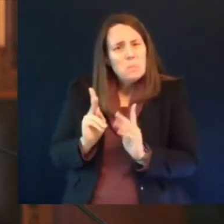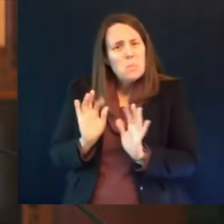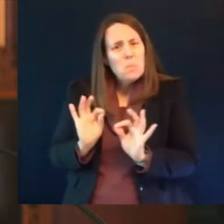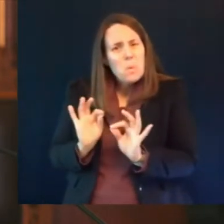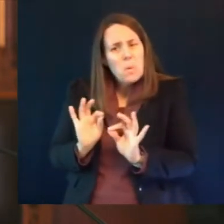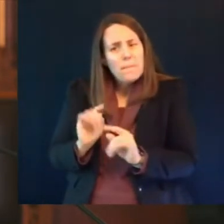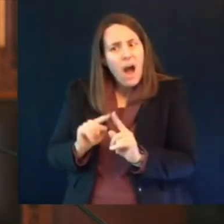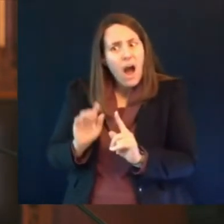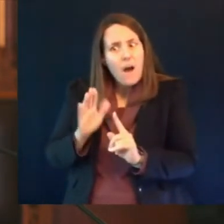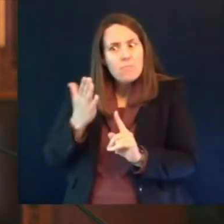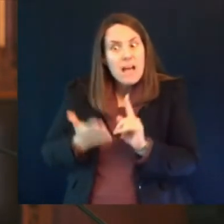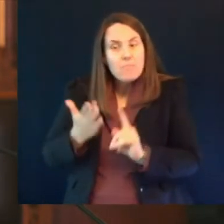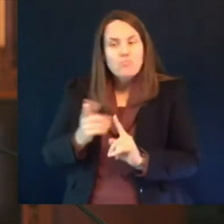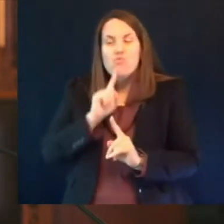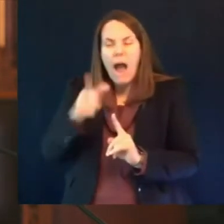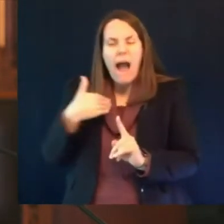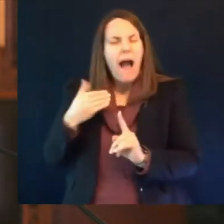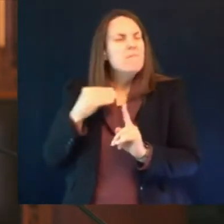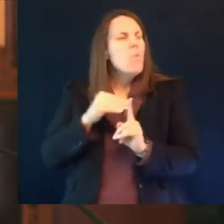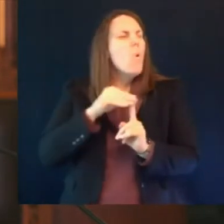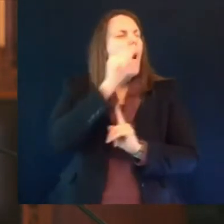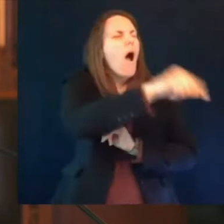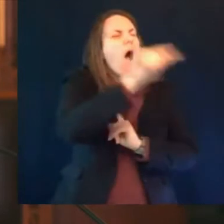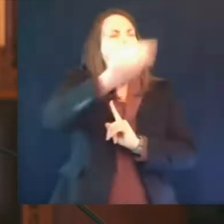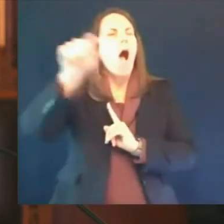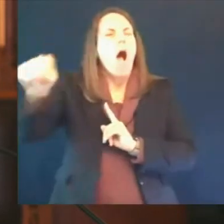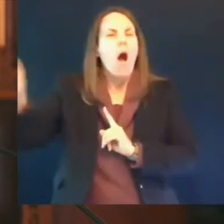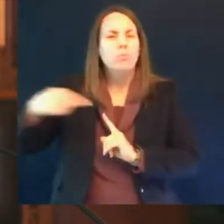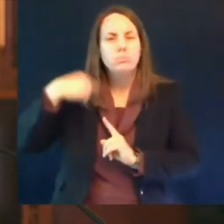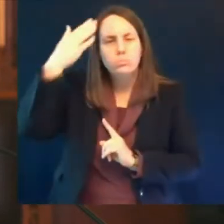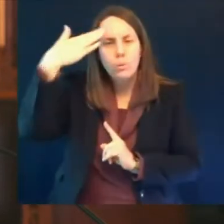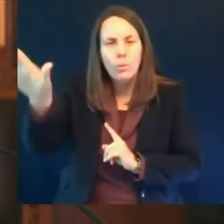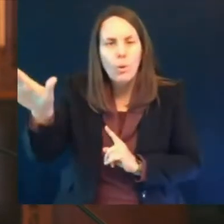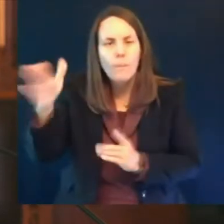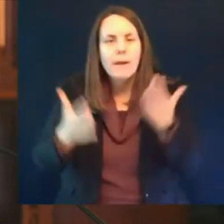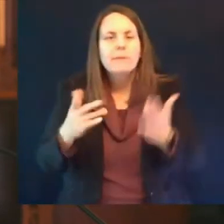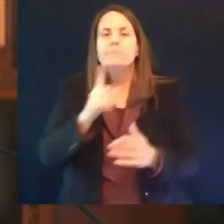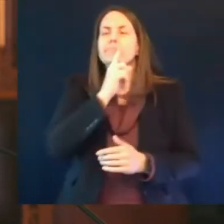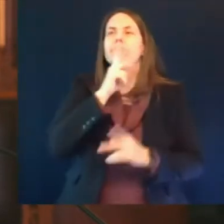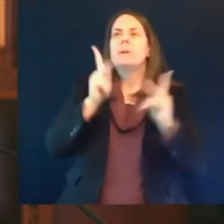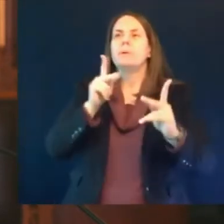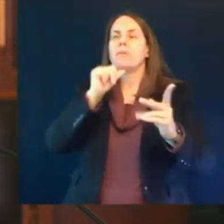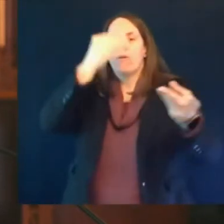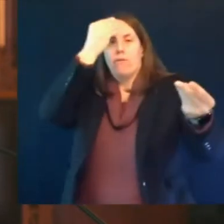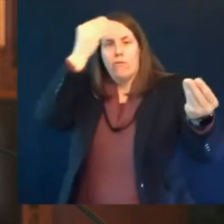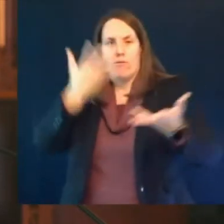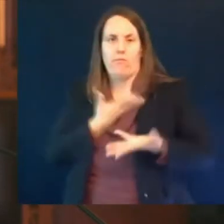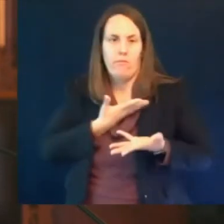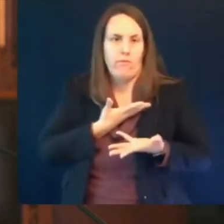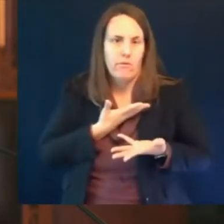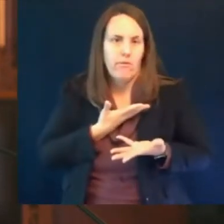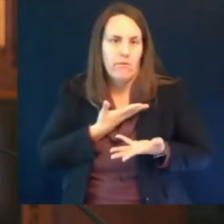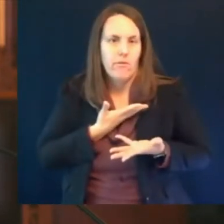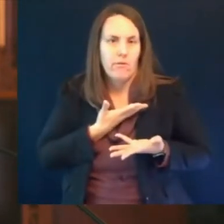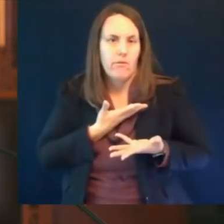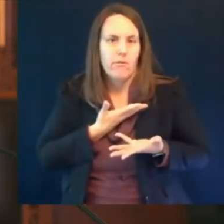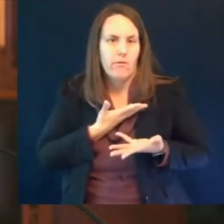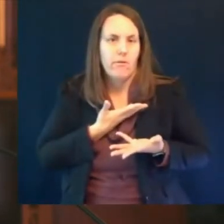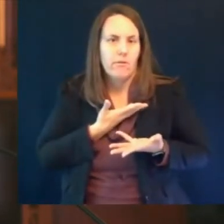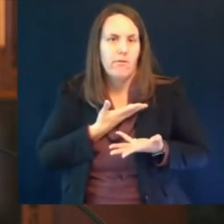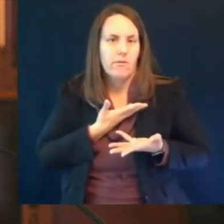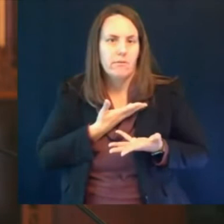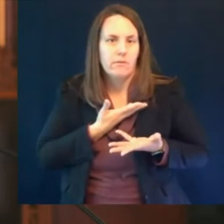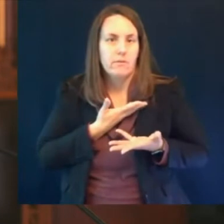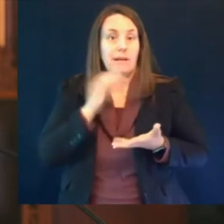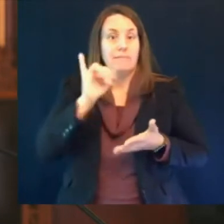cases that had not been reported and by putting this pause in place for a few days and